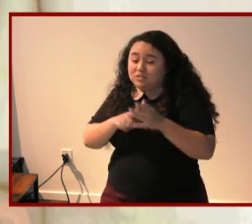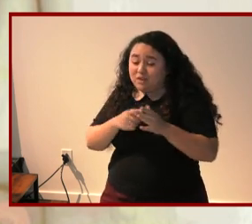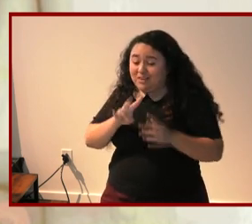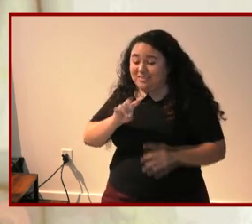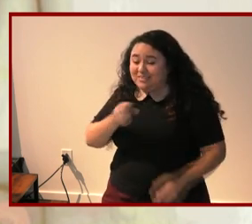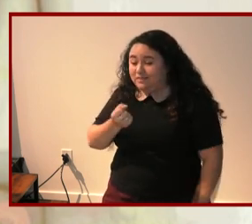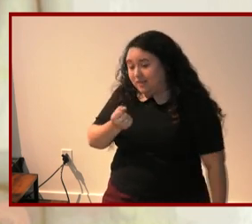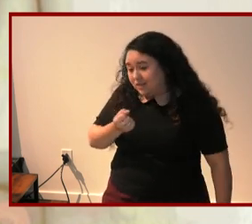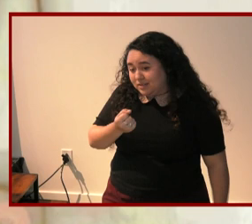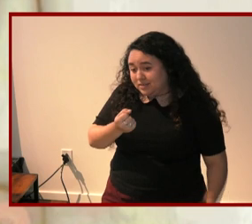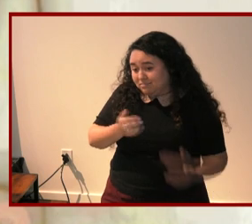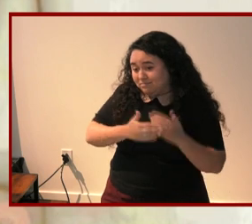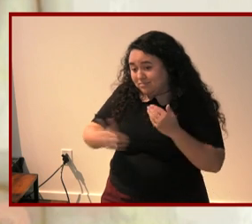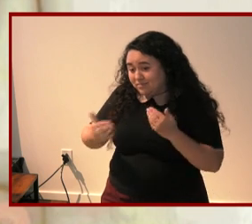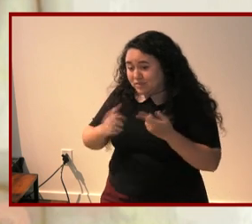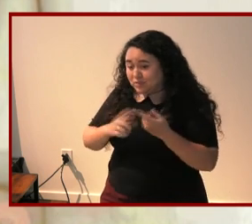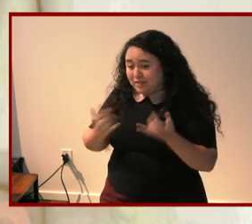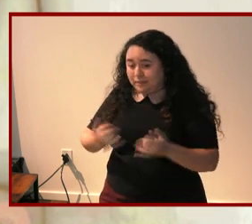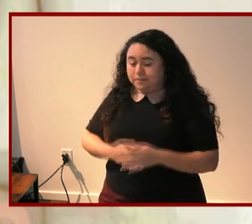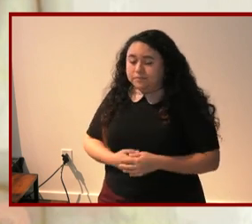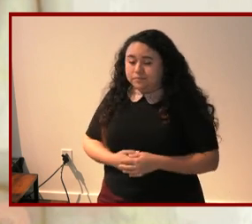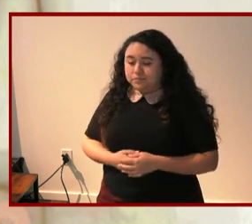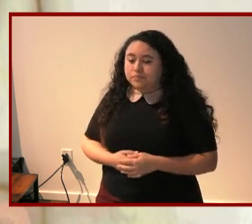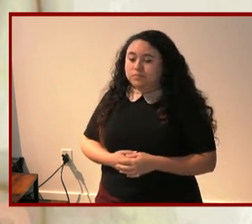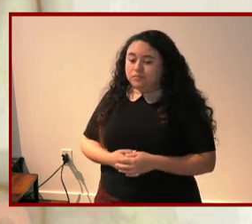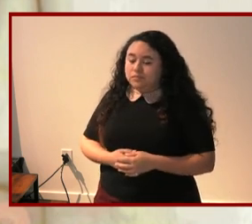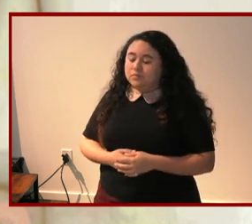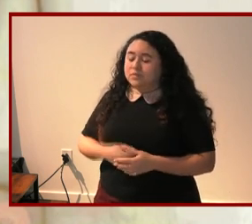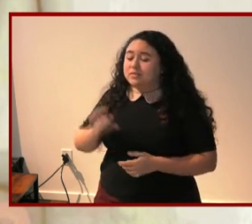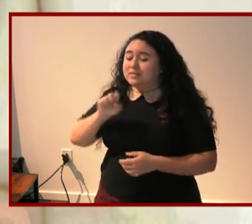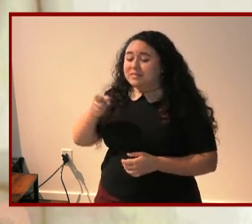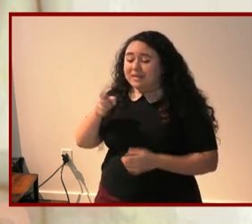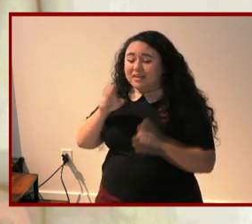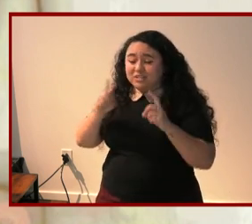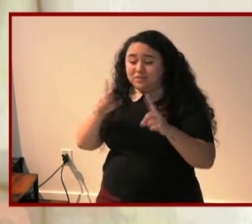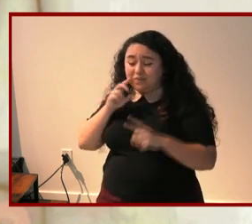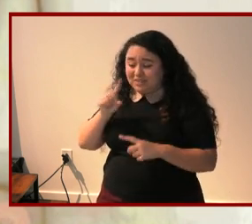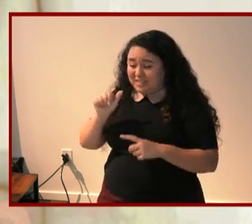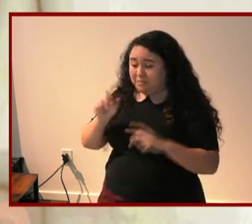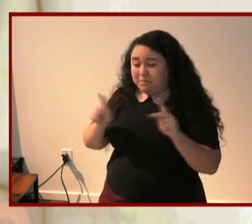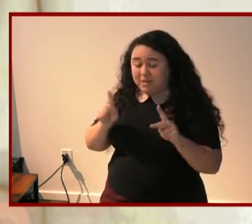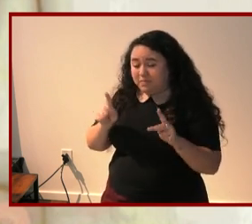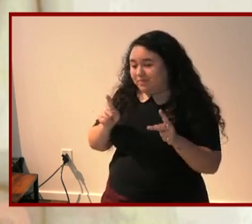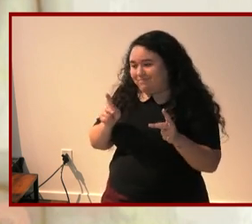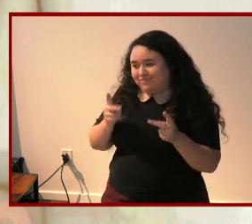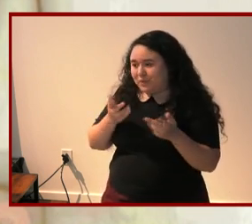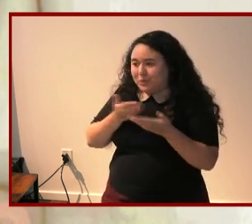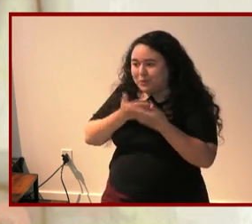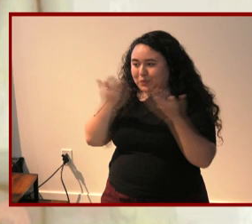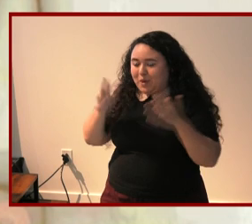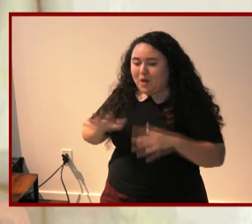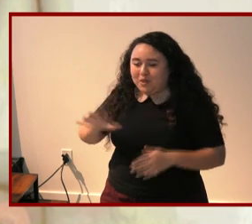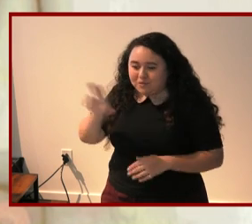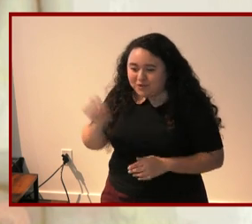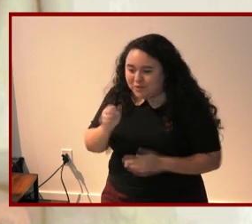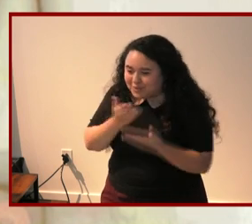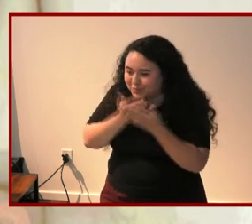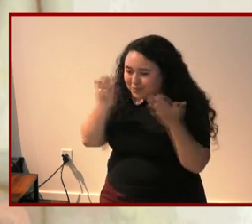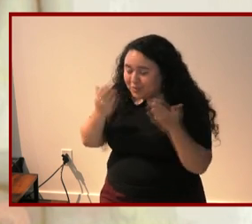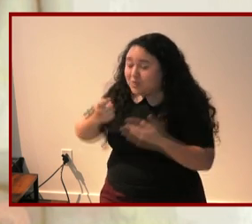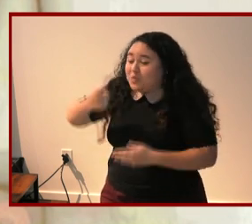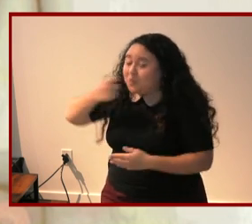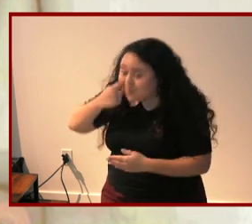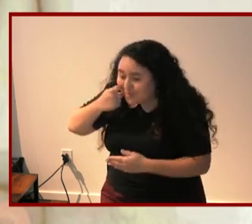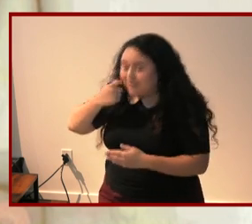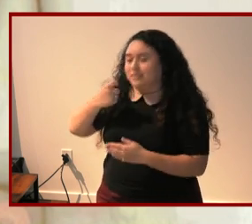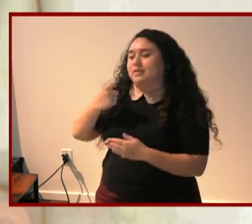sex education for disabled youth is woefully absent across the country and only very recently